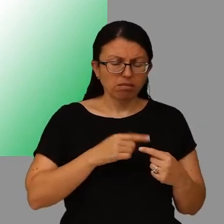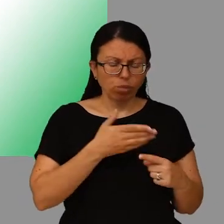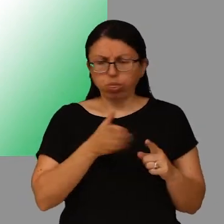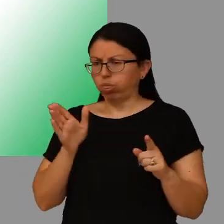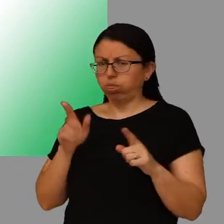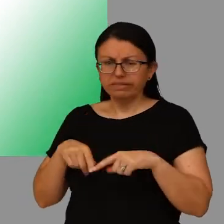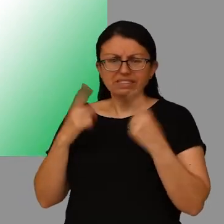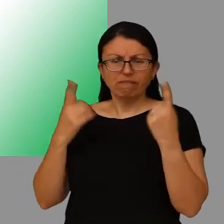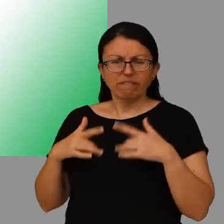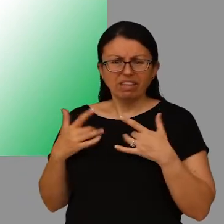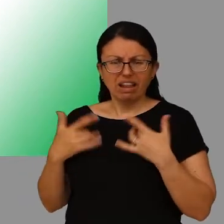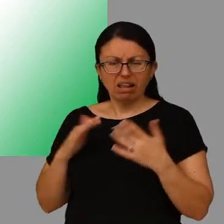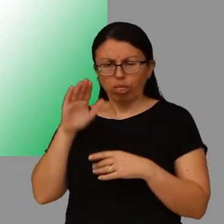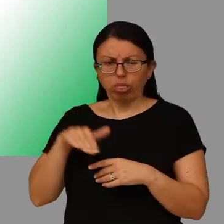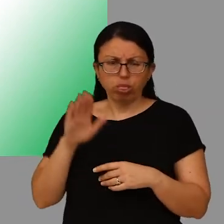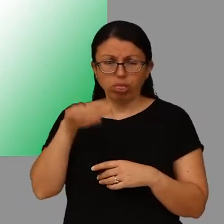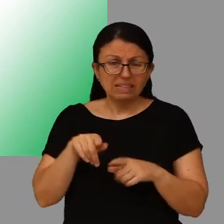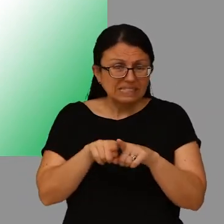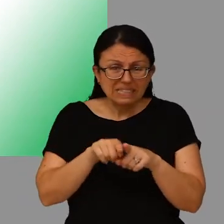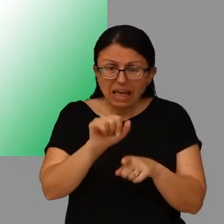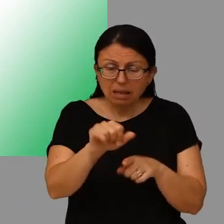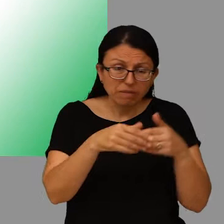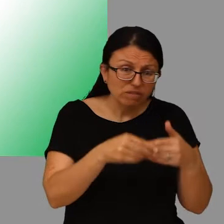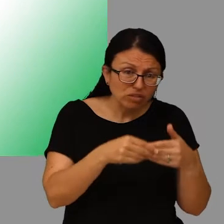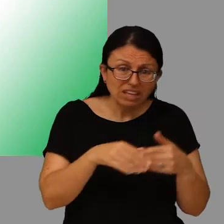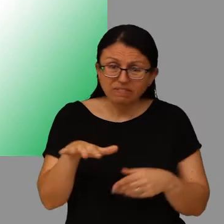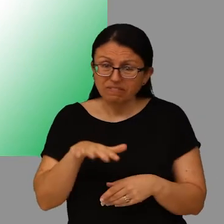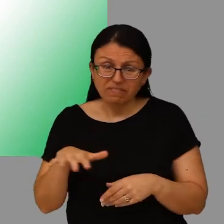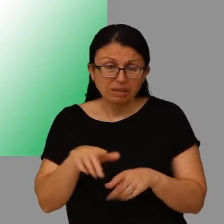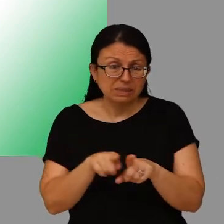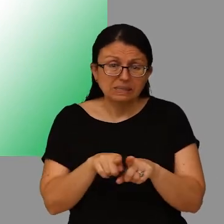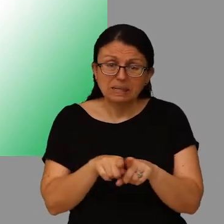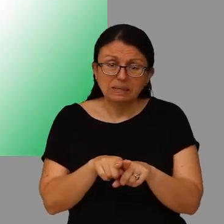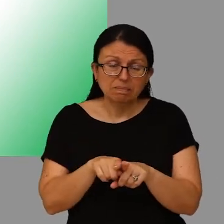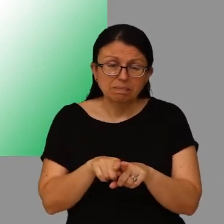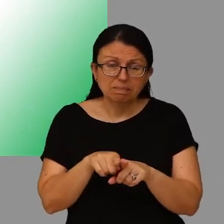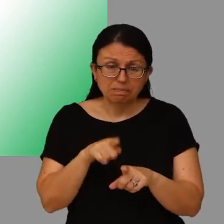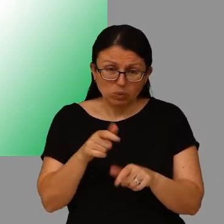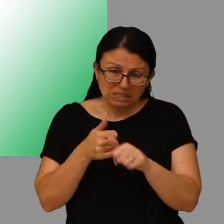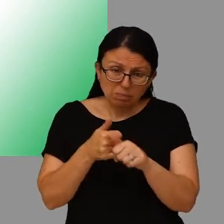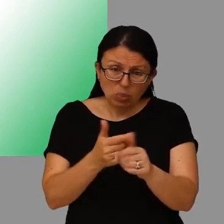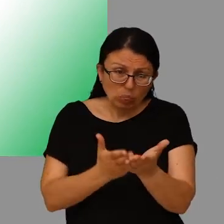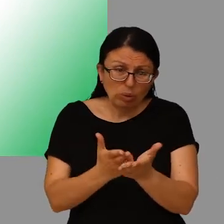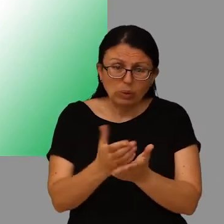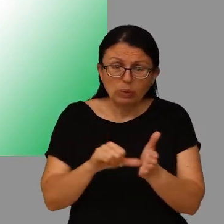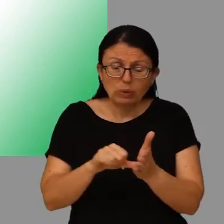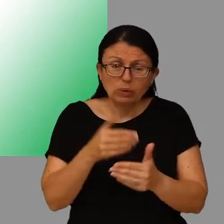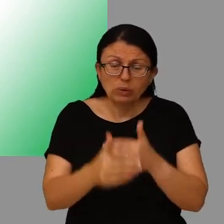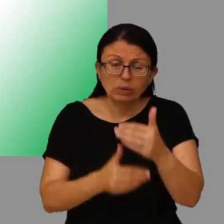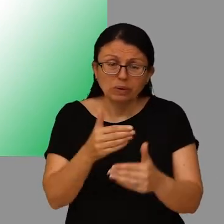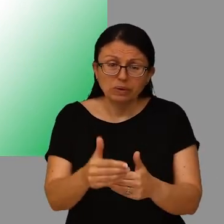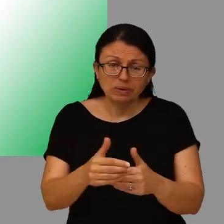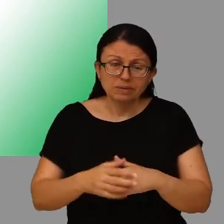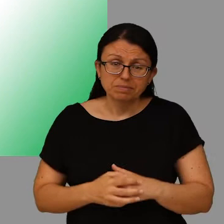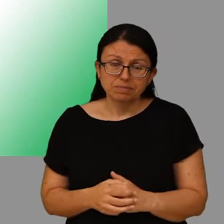the next minute. And by the way this applies equally to your friends and family who are supporting you through this tough time.